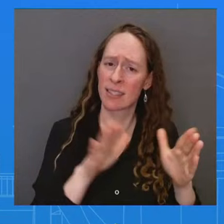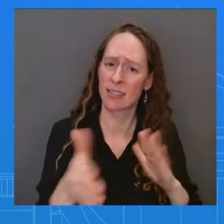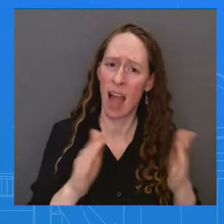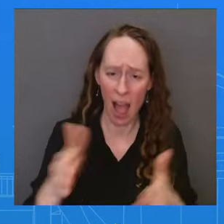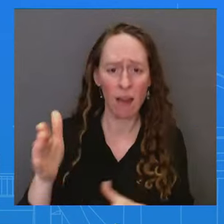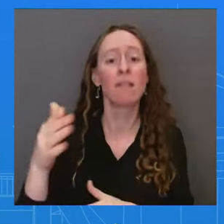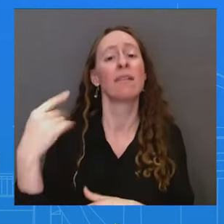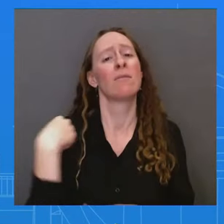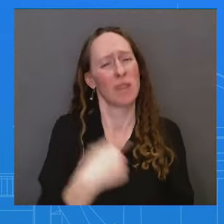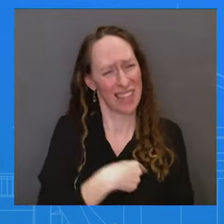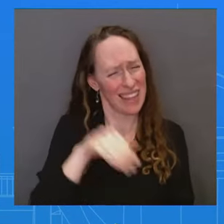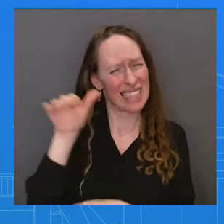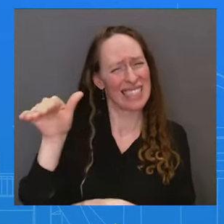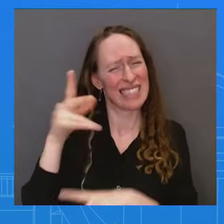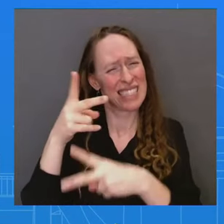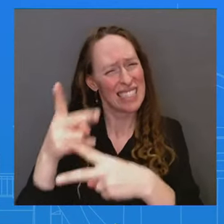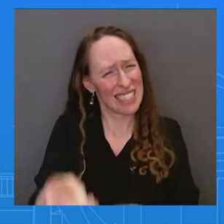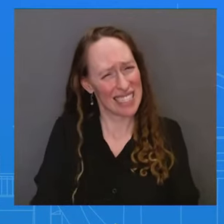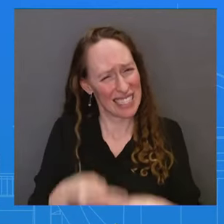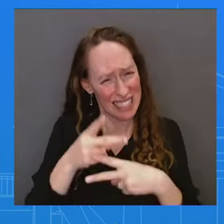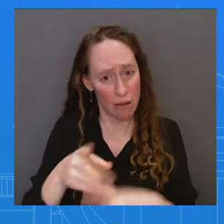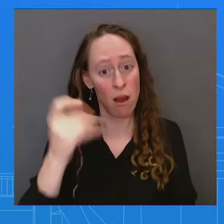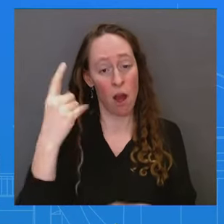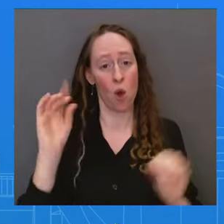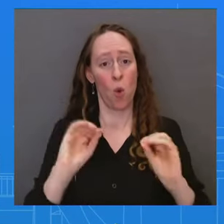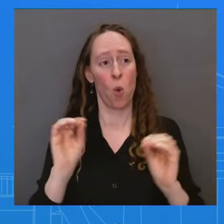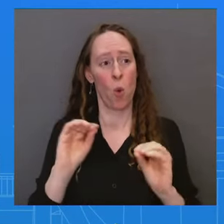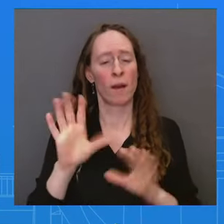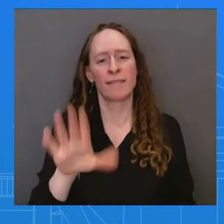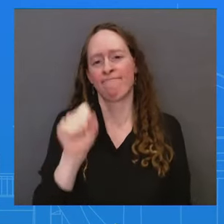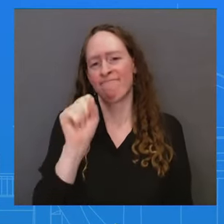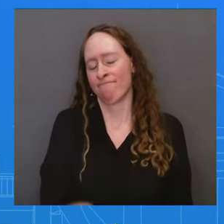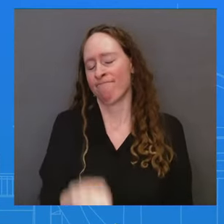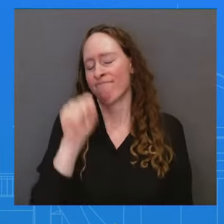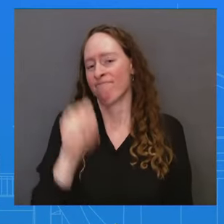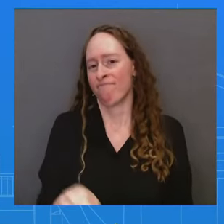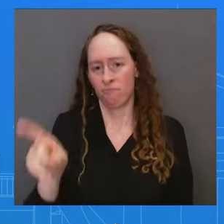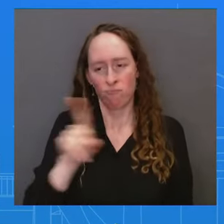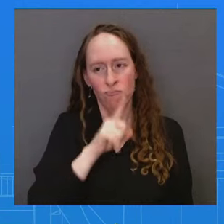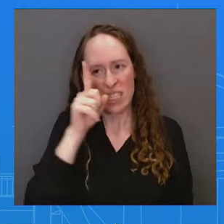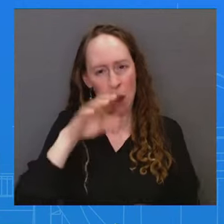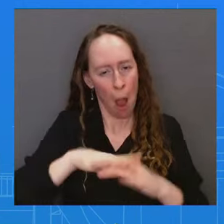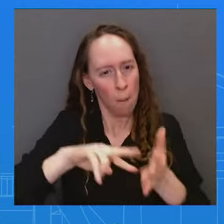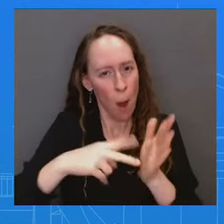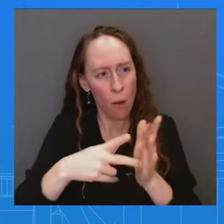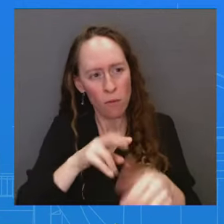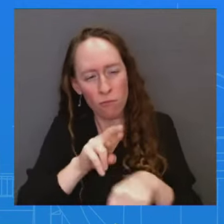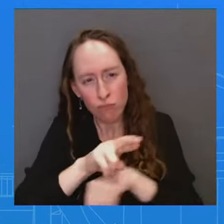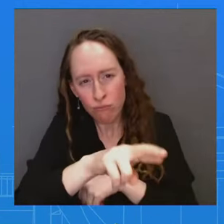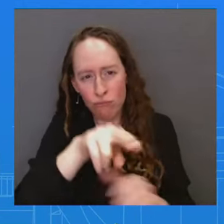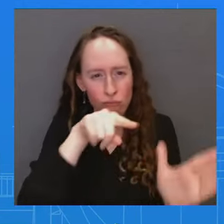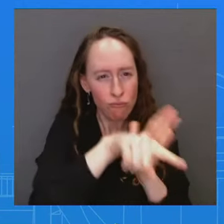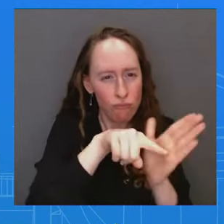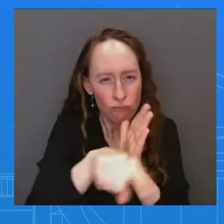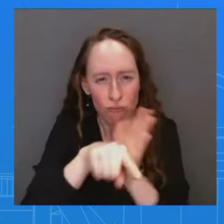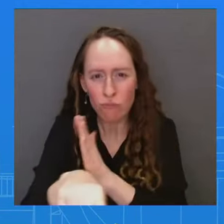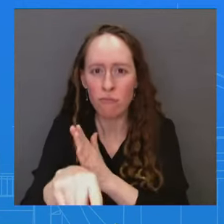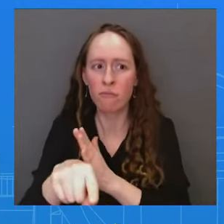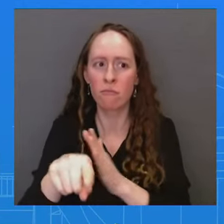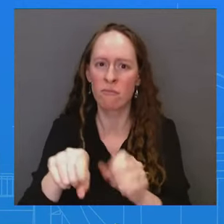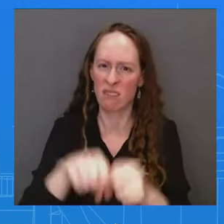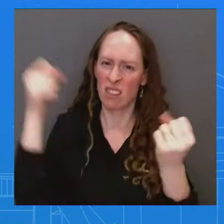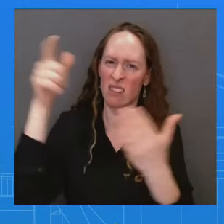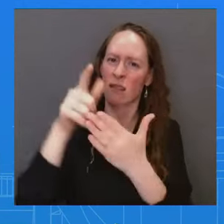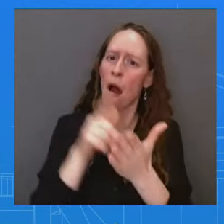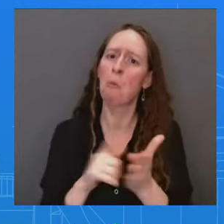no indications that they are deliberately and wantonly violating the law of armed conflict. But just to clarify on that, John, if you say there